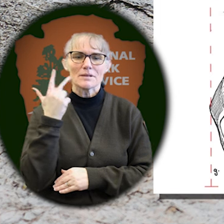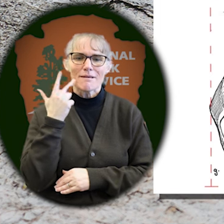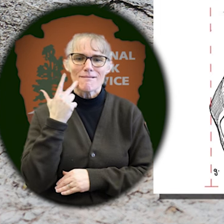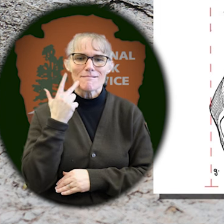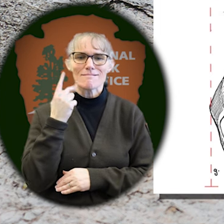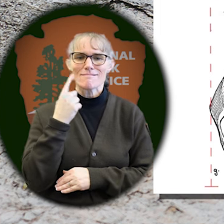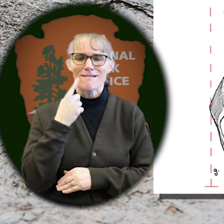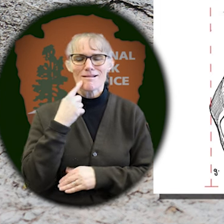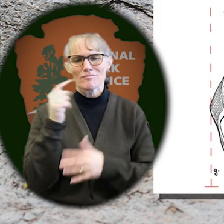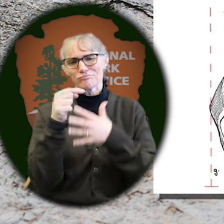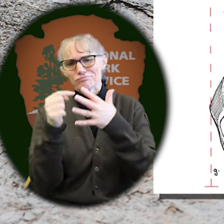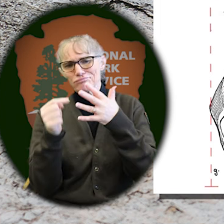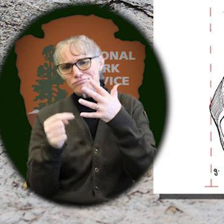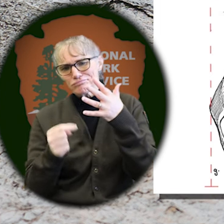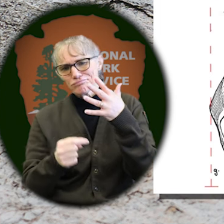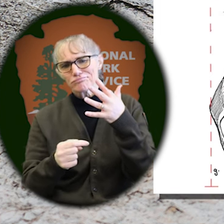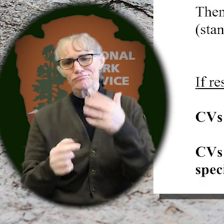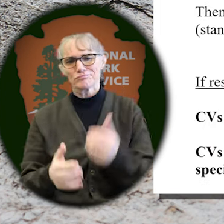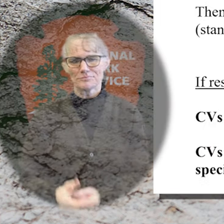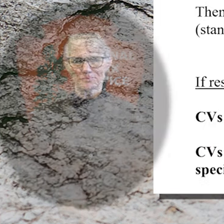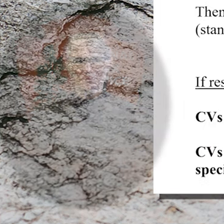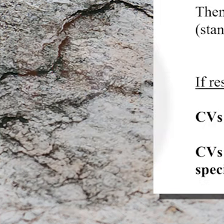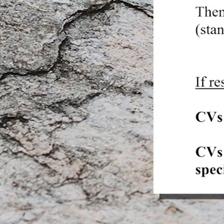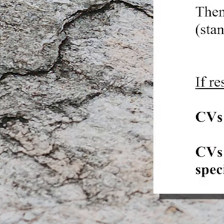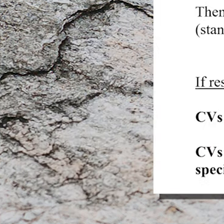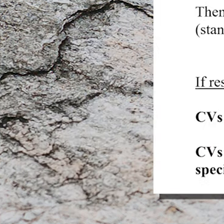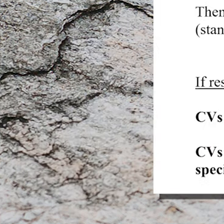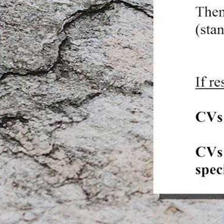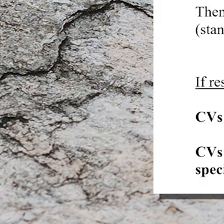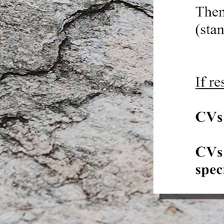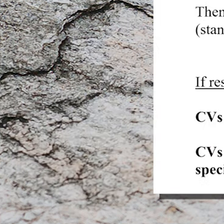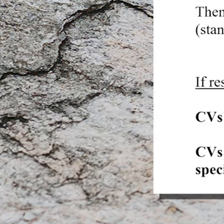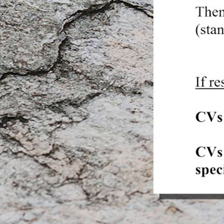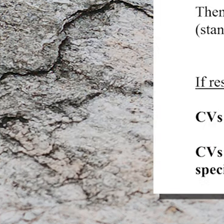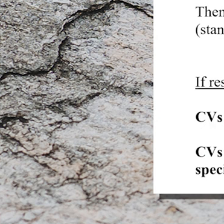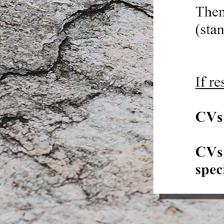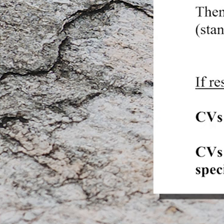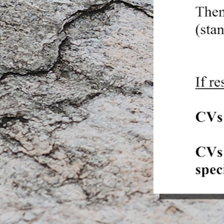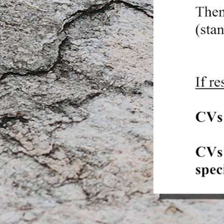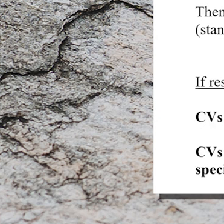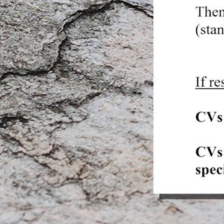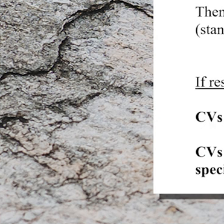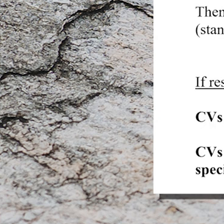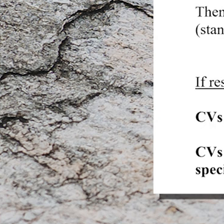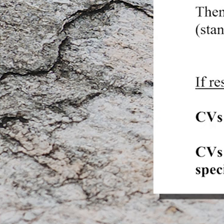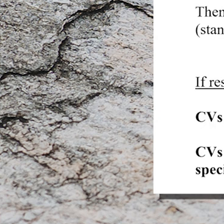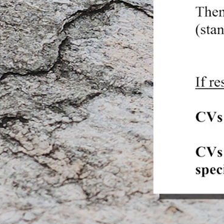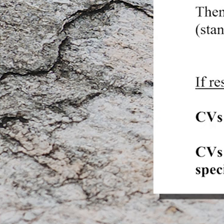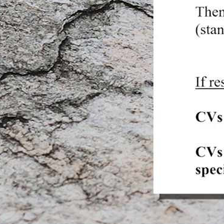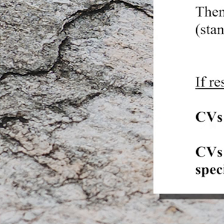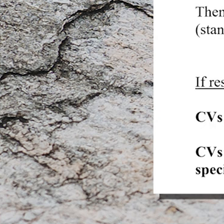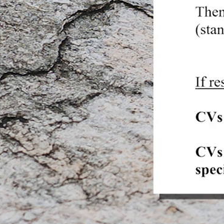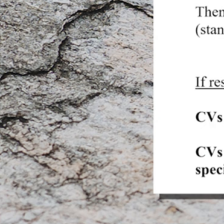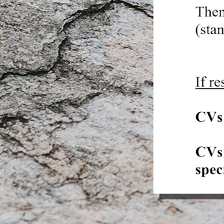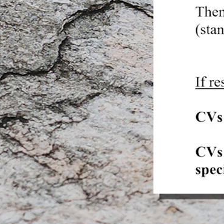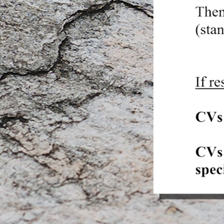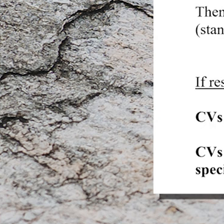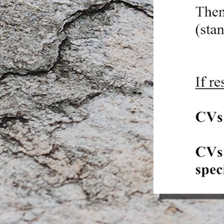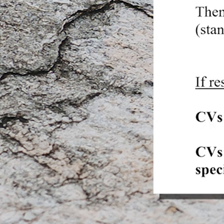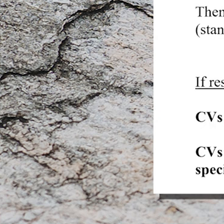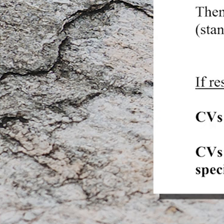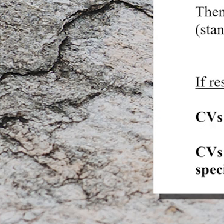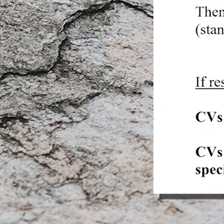canines, and so on. Daniella reads the information listed on the slide titled, Coefficient of Variation. Then, slide title, Results for Phase I